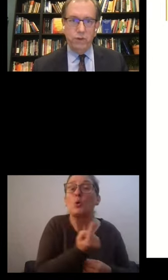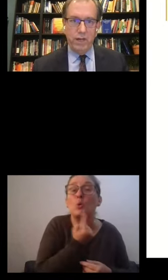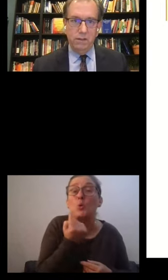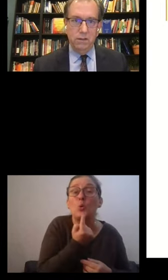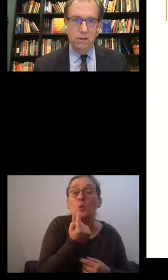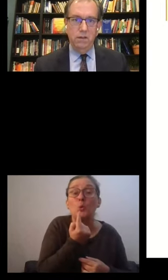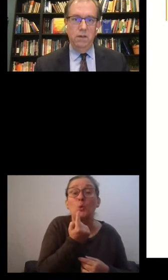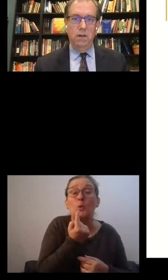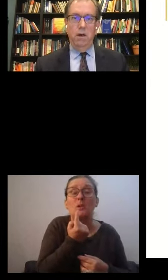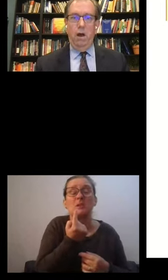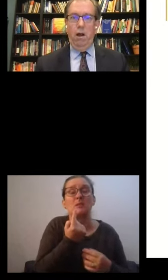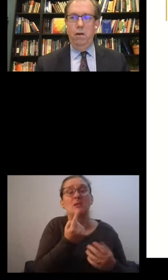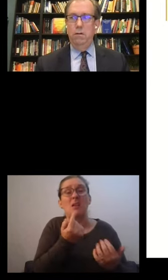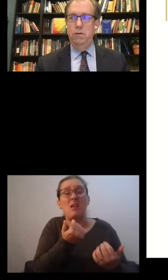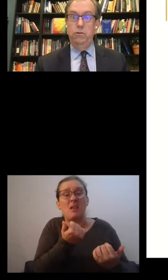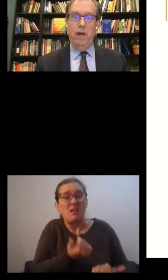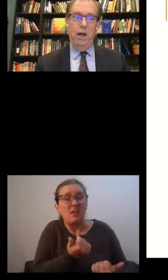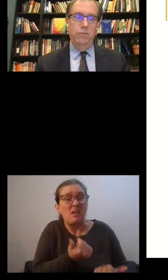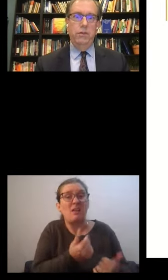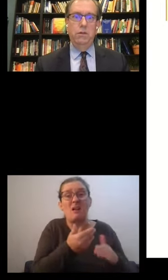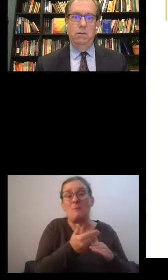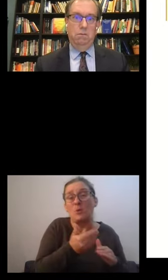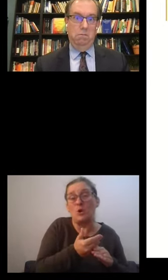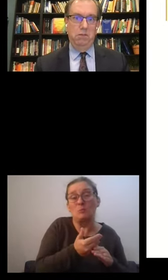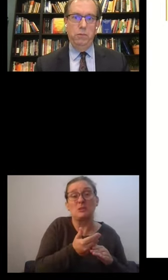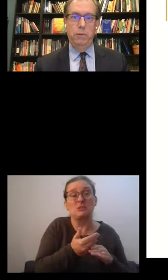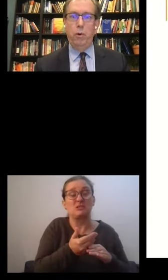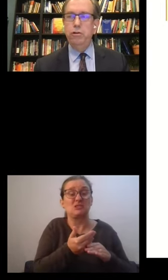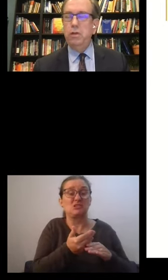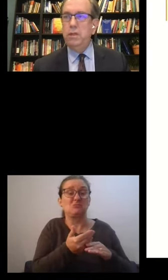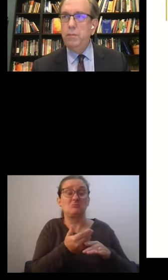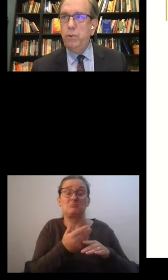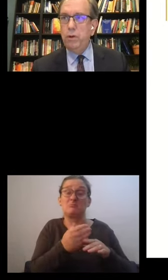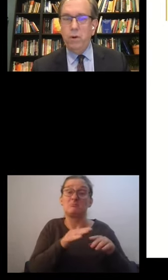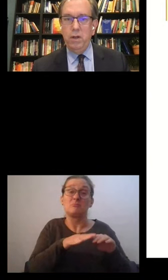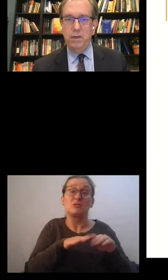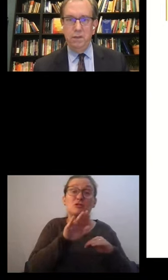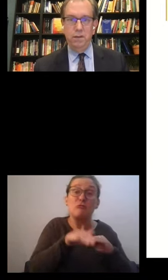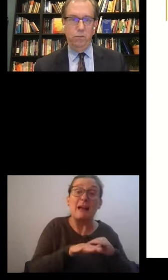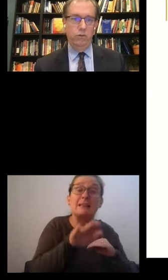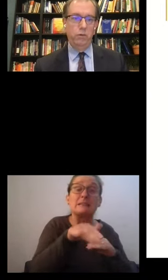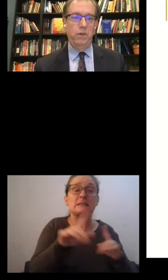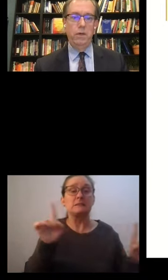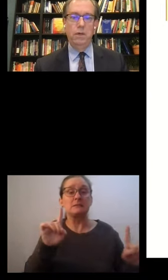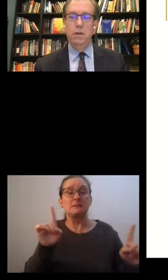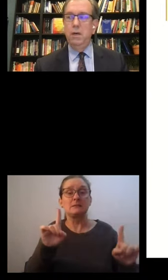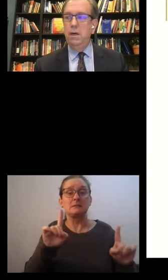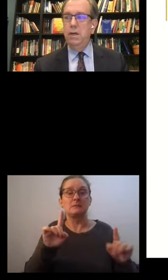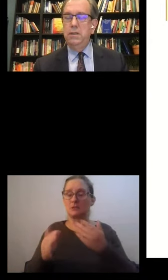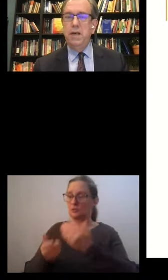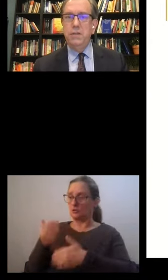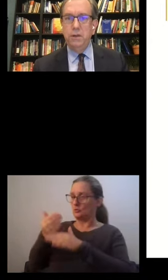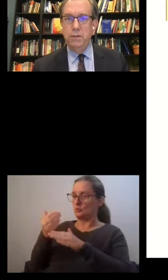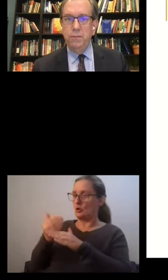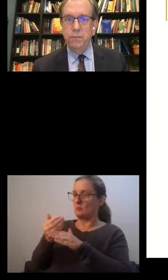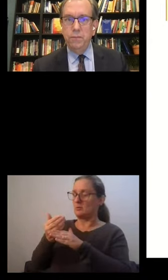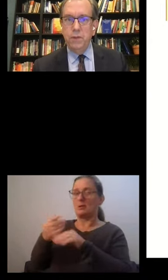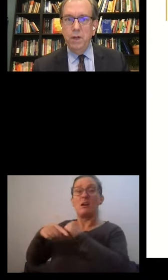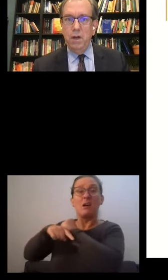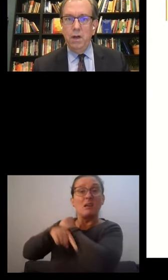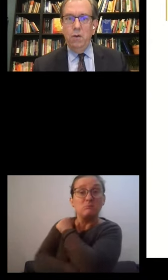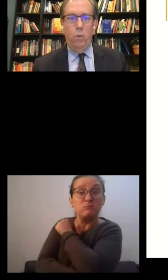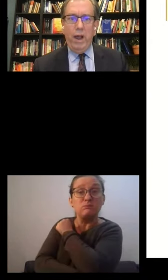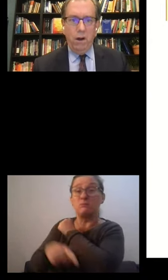What are the trends? Are new jobs disproportionately poor quality, which would be a disaster?